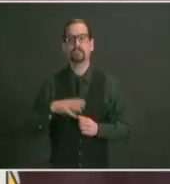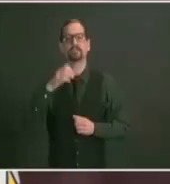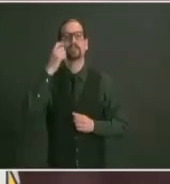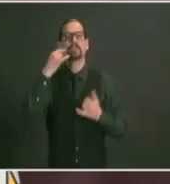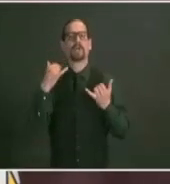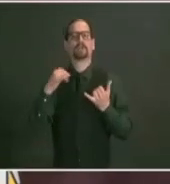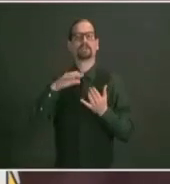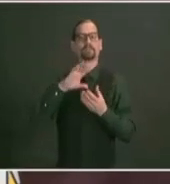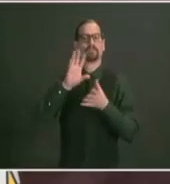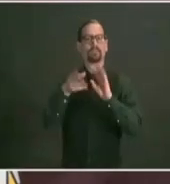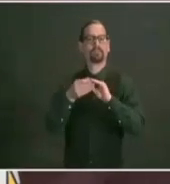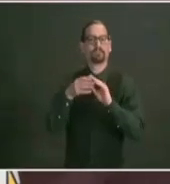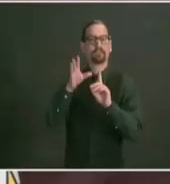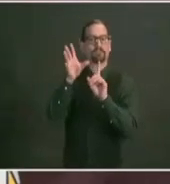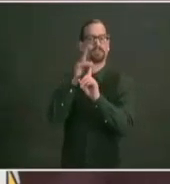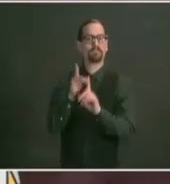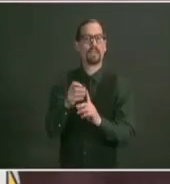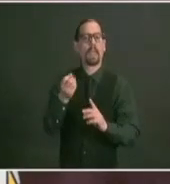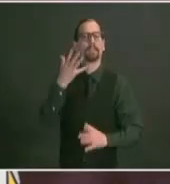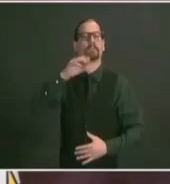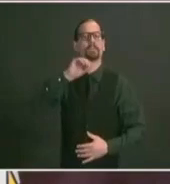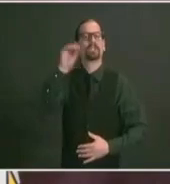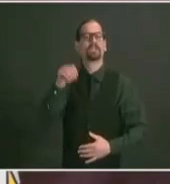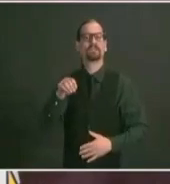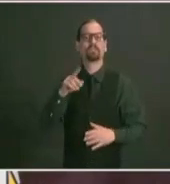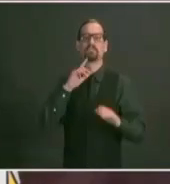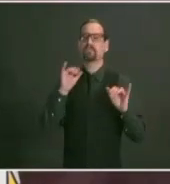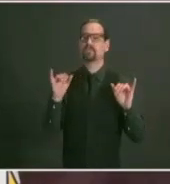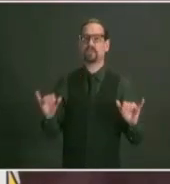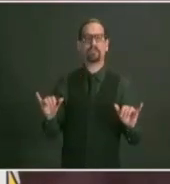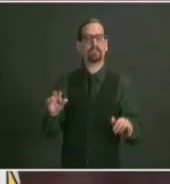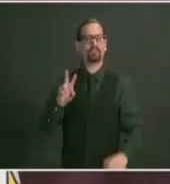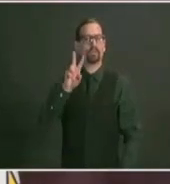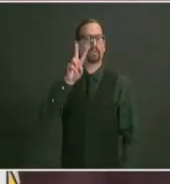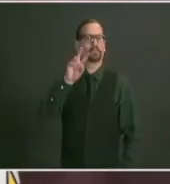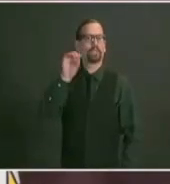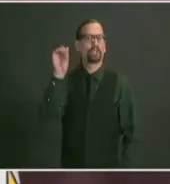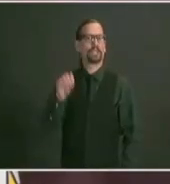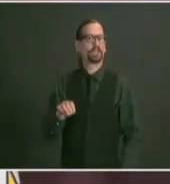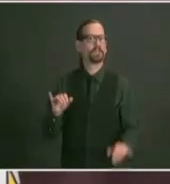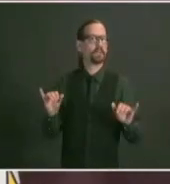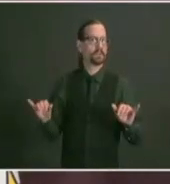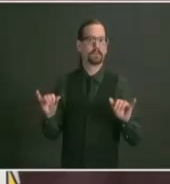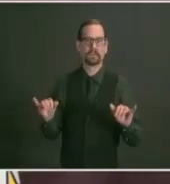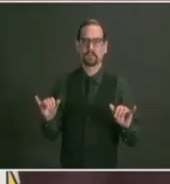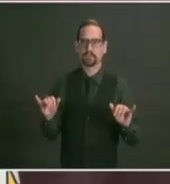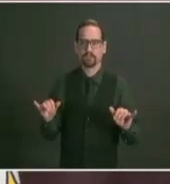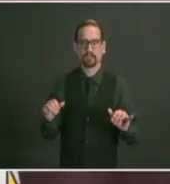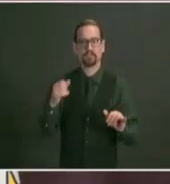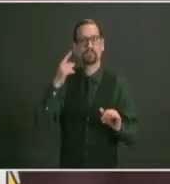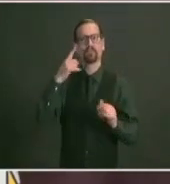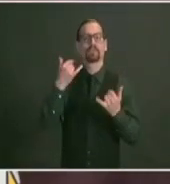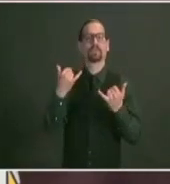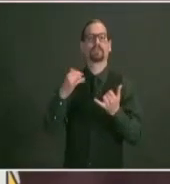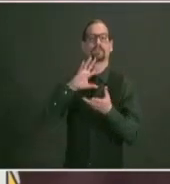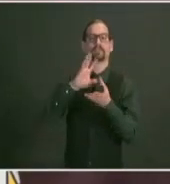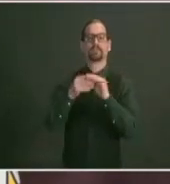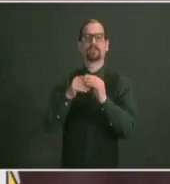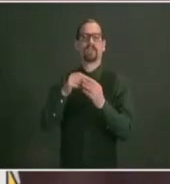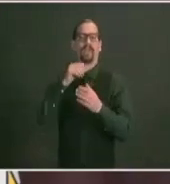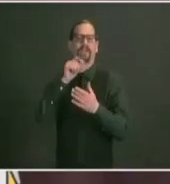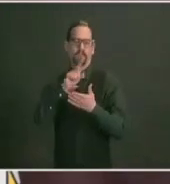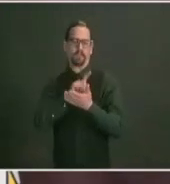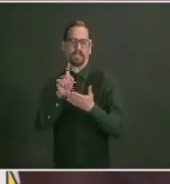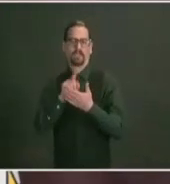held steady at around two percent our number of new cases per week has essentially remained